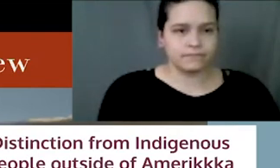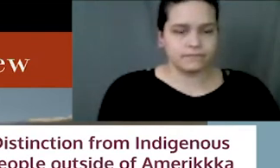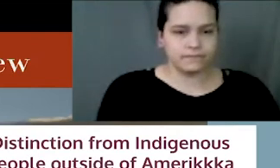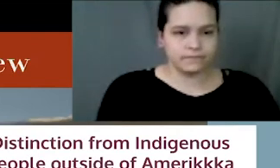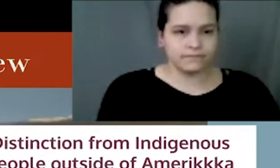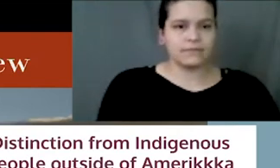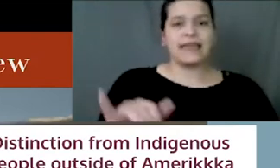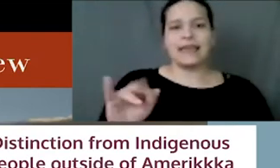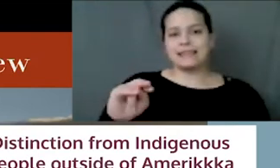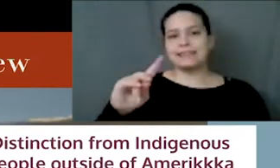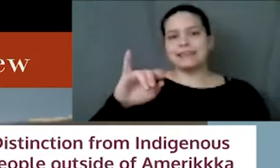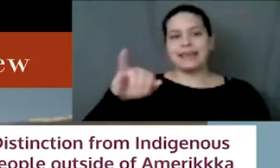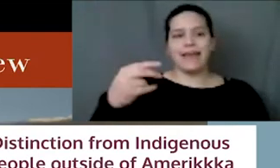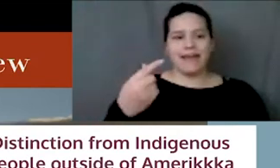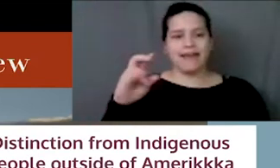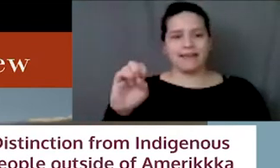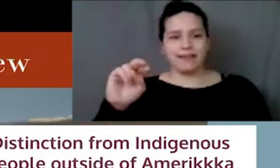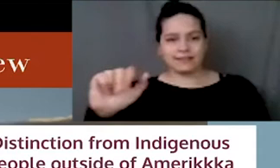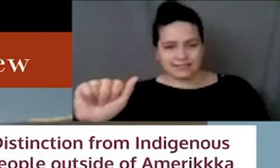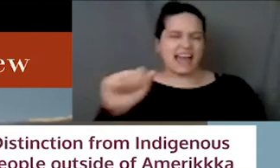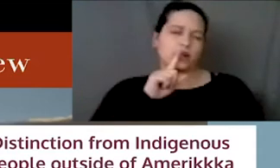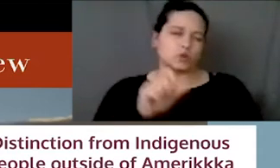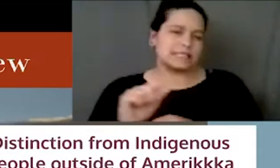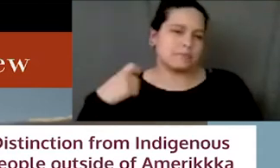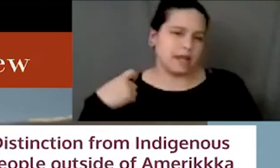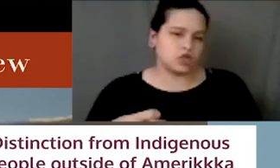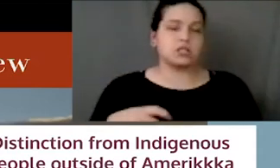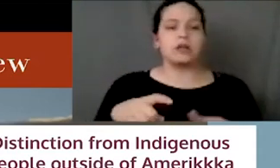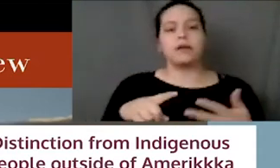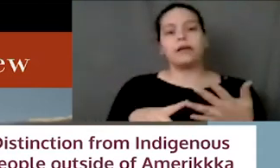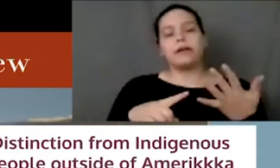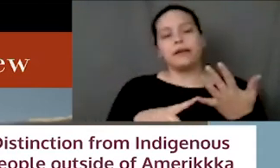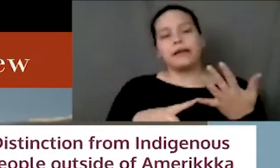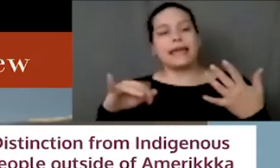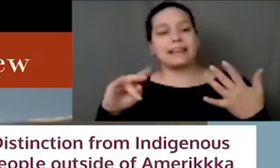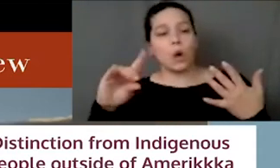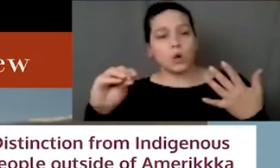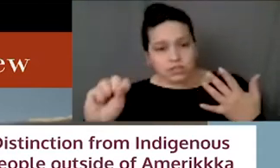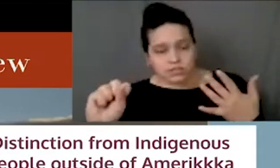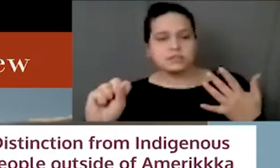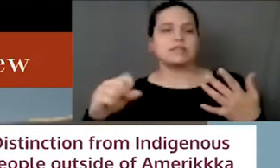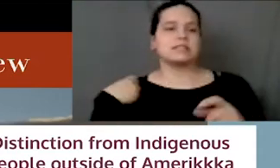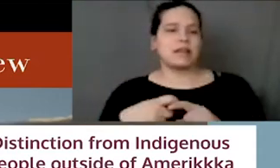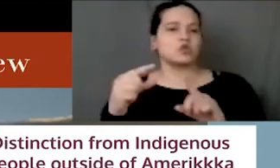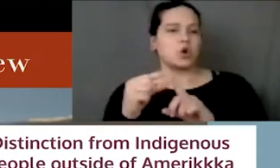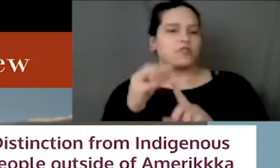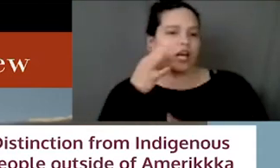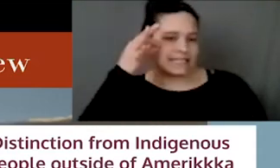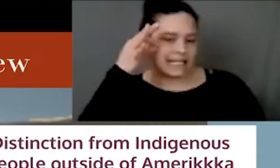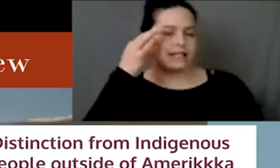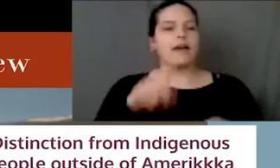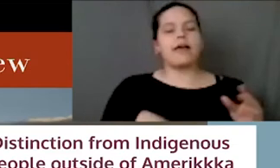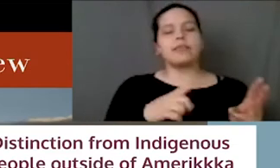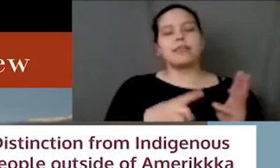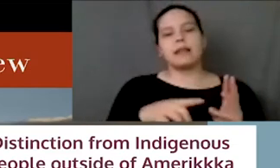it's the Spanish word for Indian, and Mestizos, which can be translated to mixed.